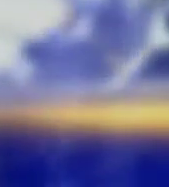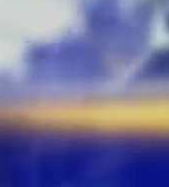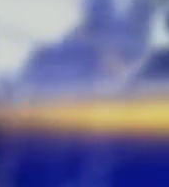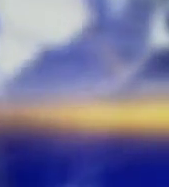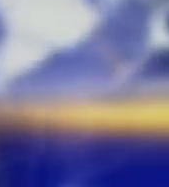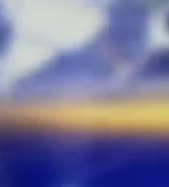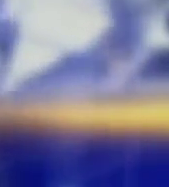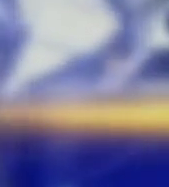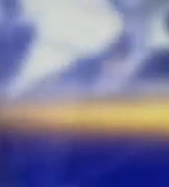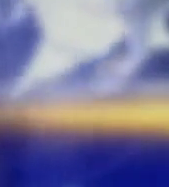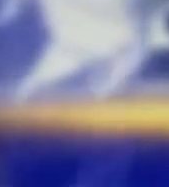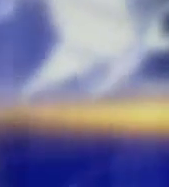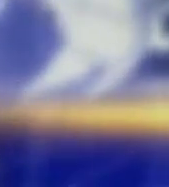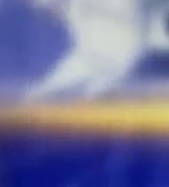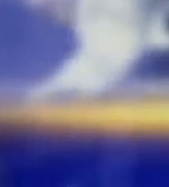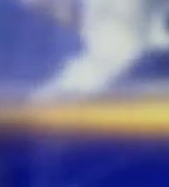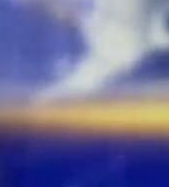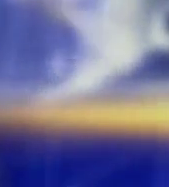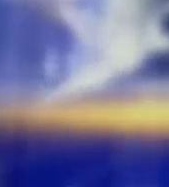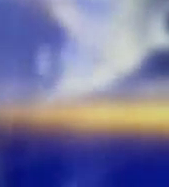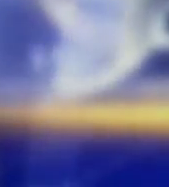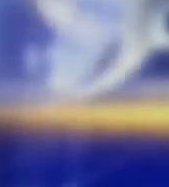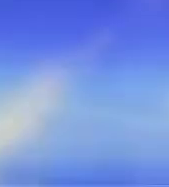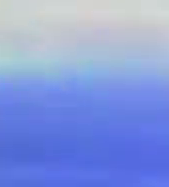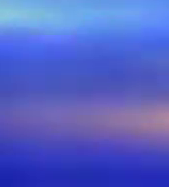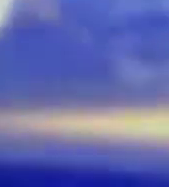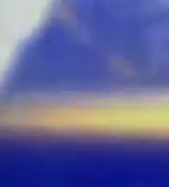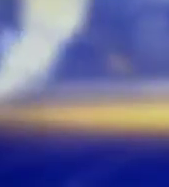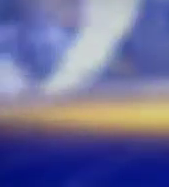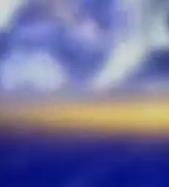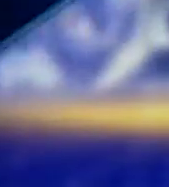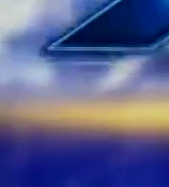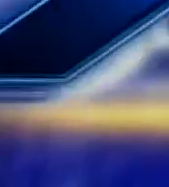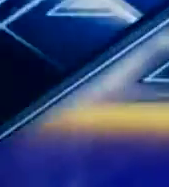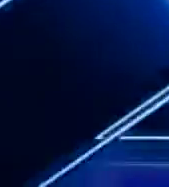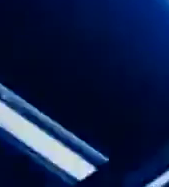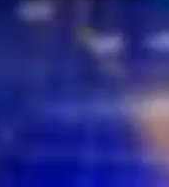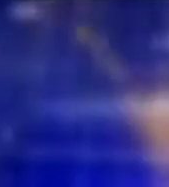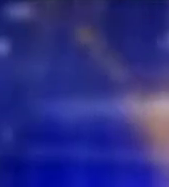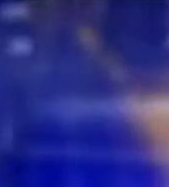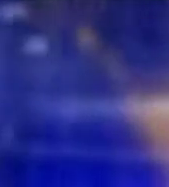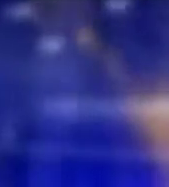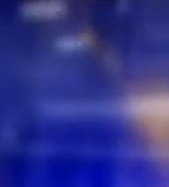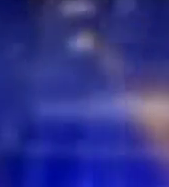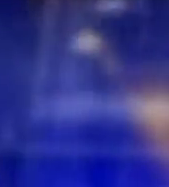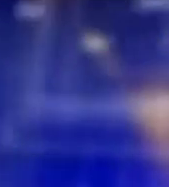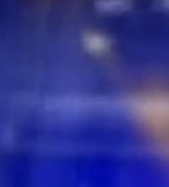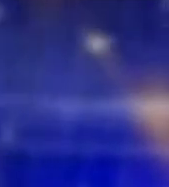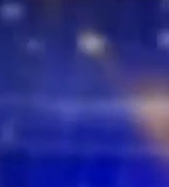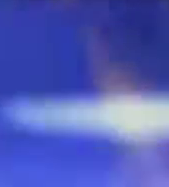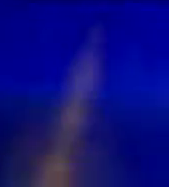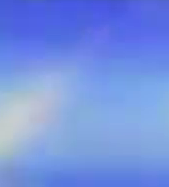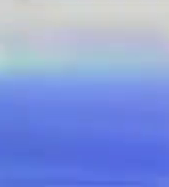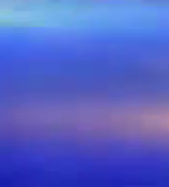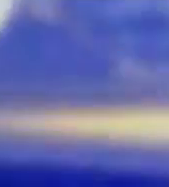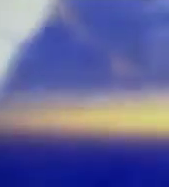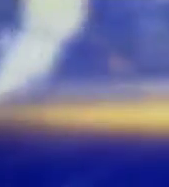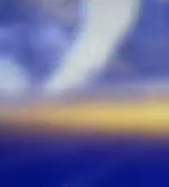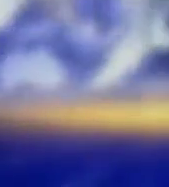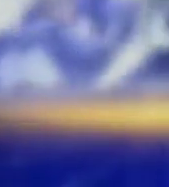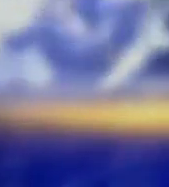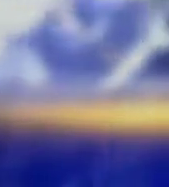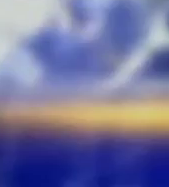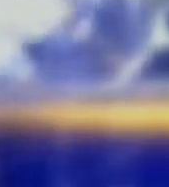that attorneys are still sorting out the paperwork. Finlayson suggested the deal might close on Wednesday. The local daily also reporting that the Bahamas Information